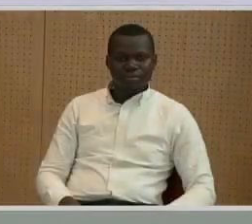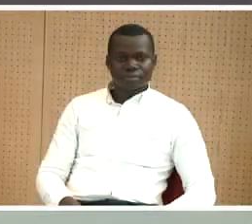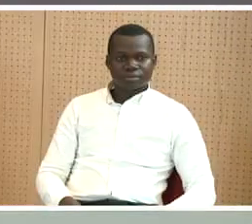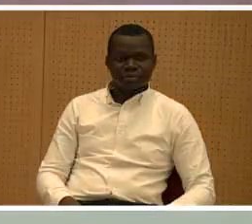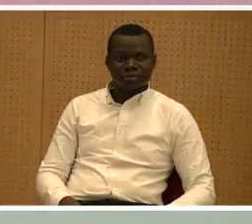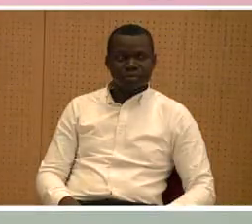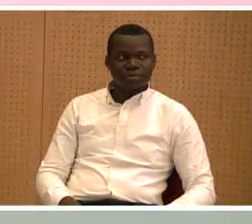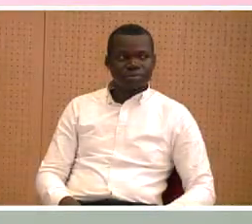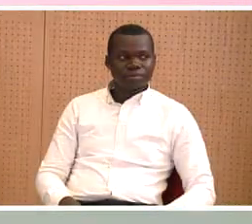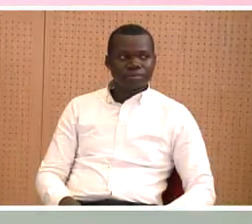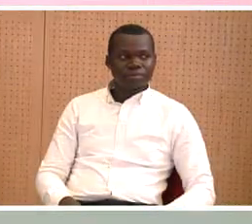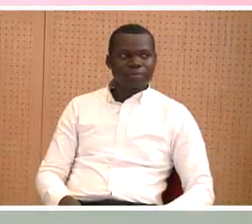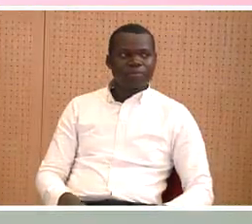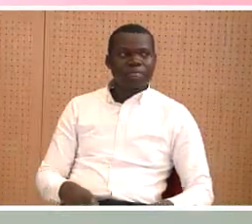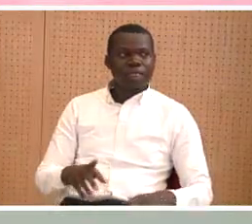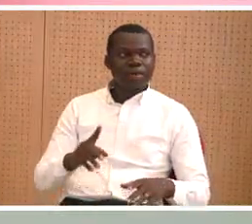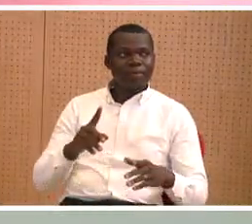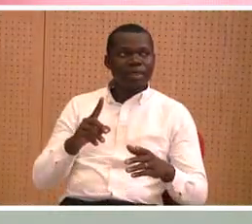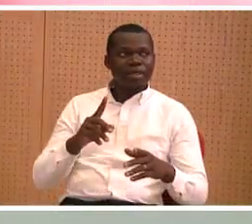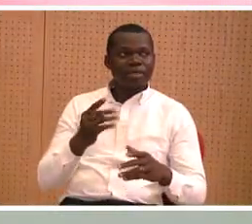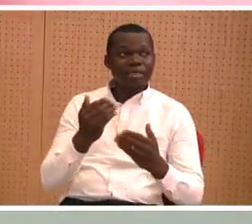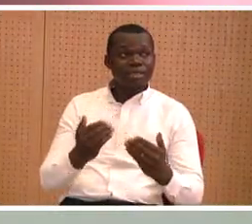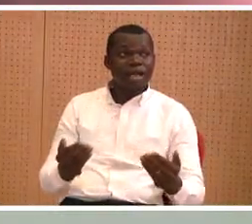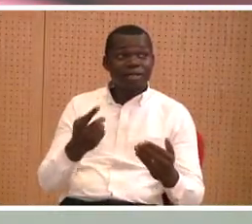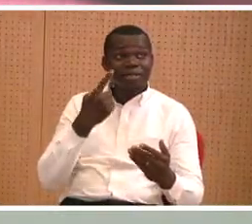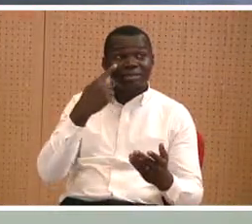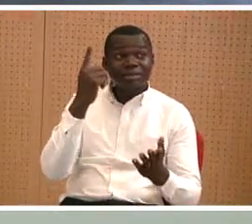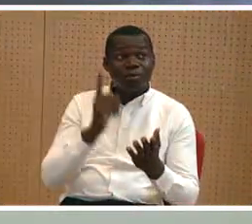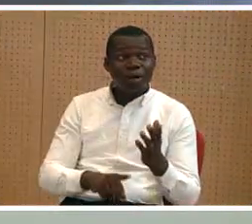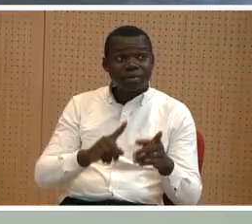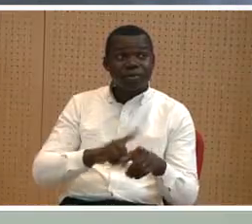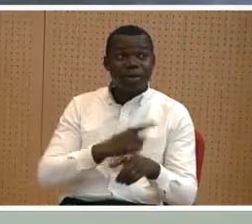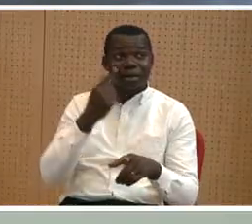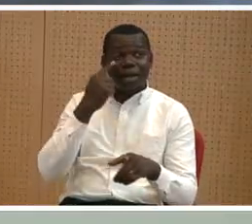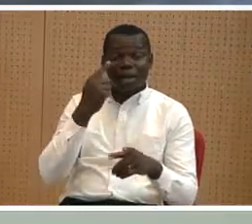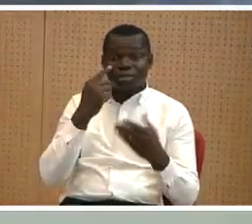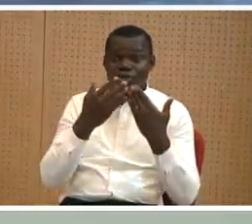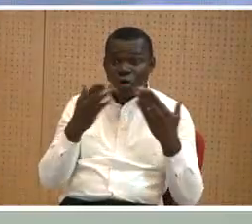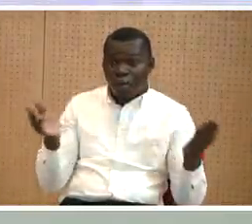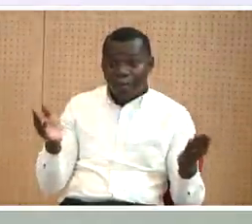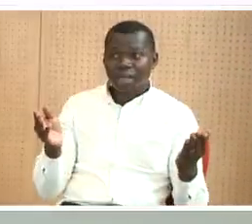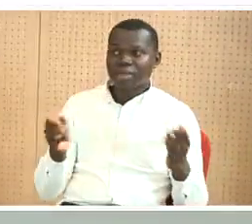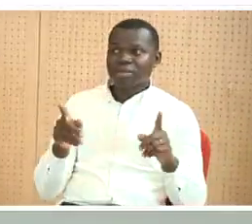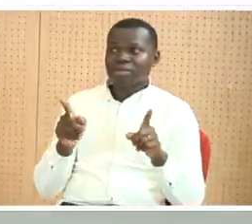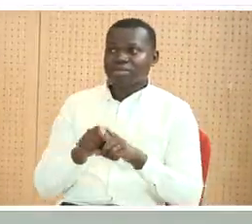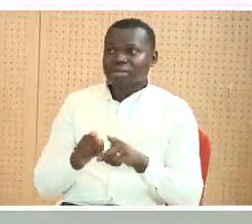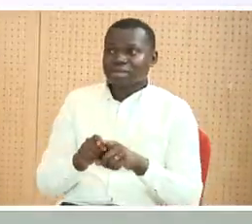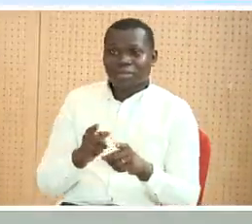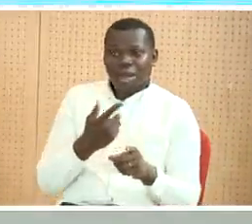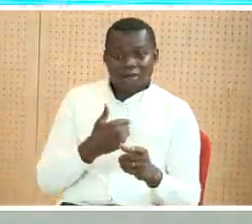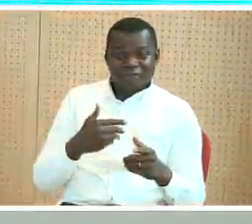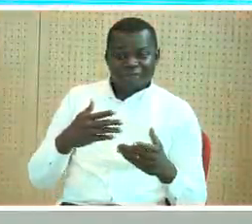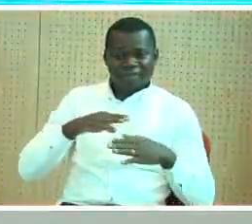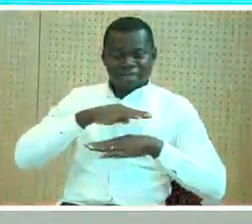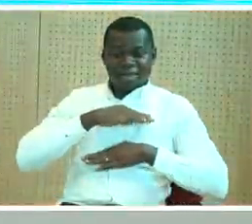what does a child see when they open their eyes is it lifeless shades of gray or have you added enough color to